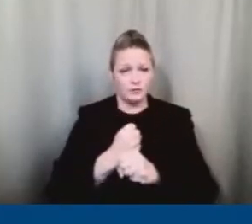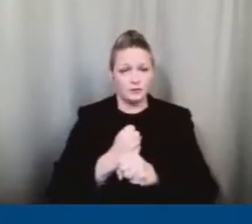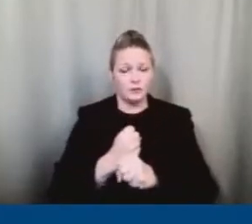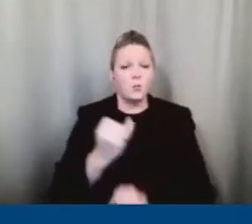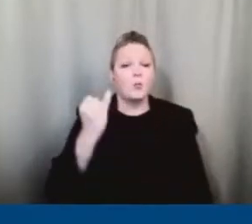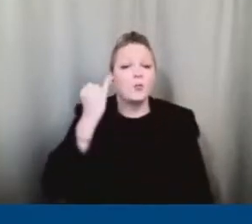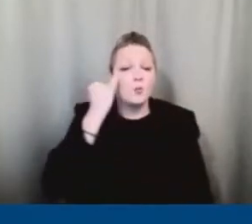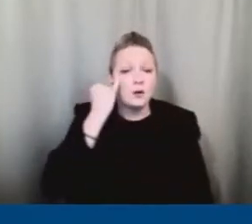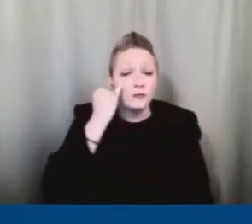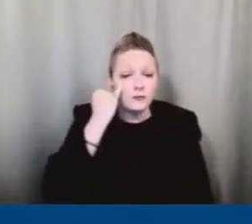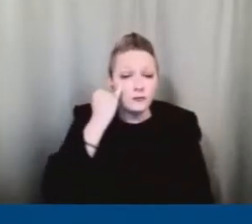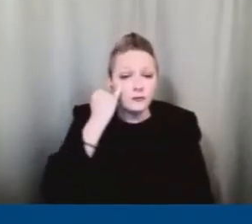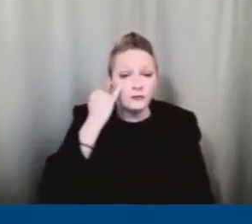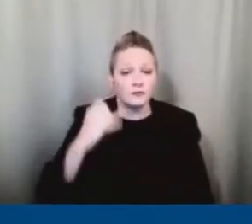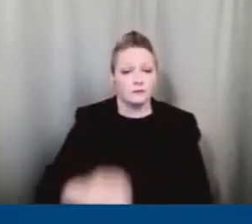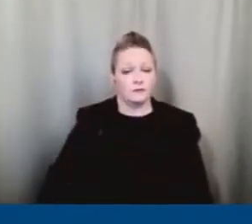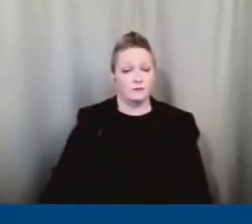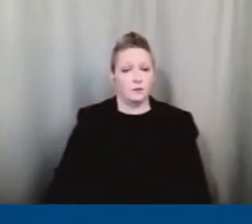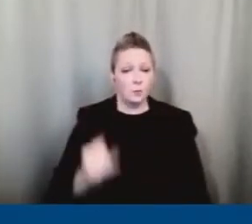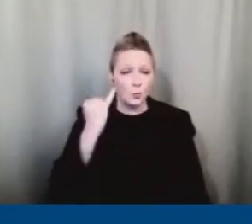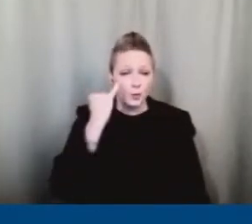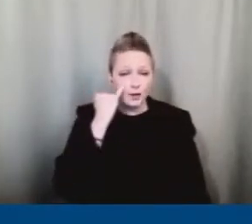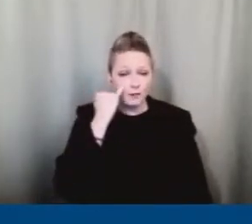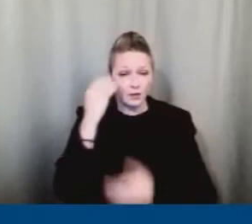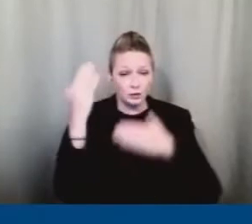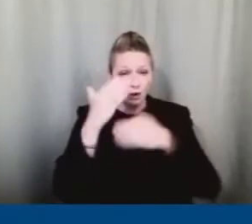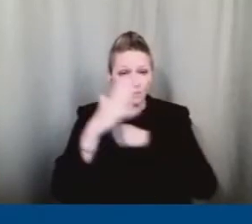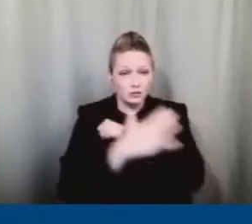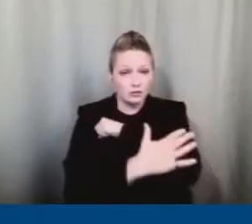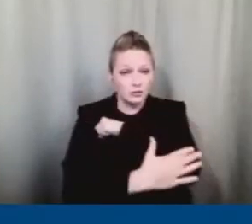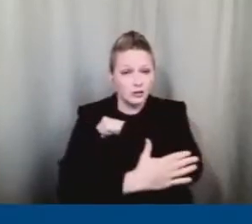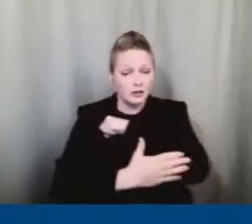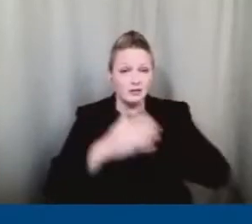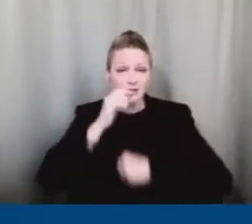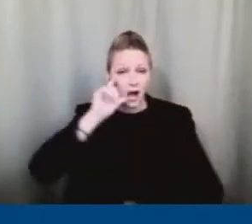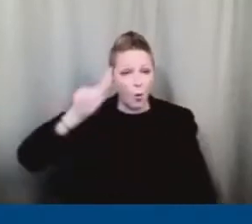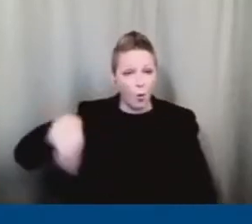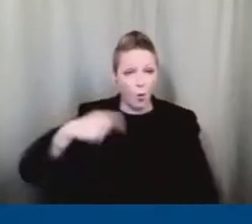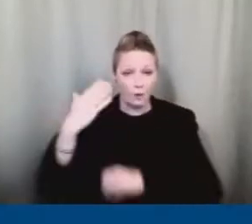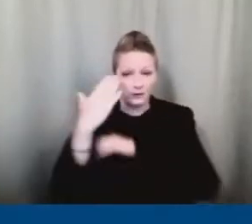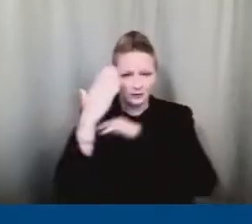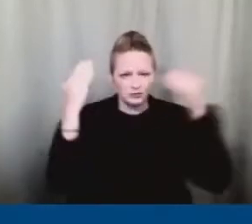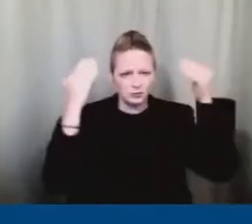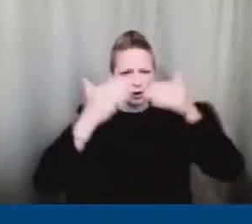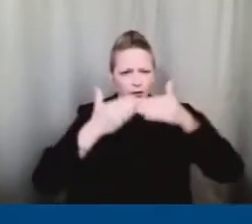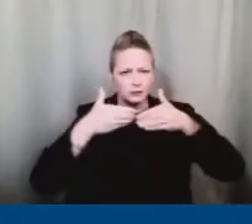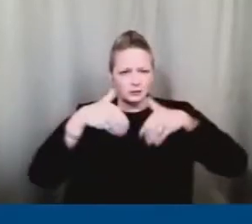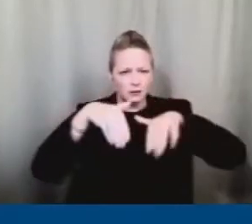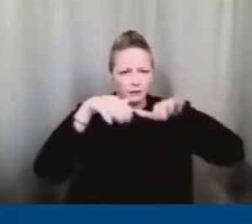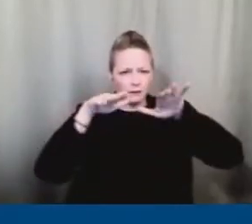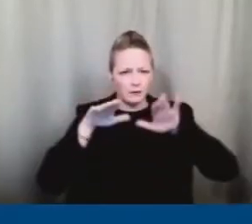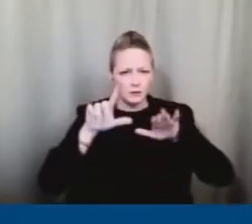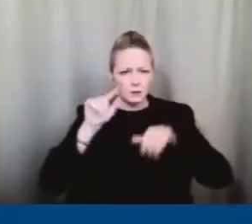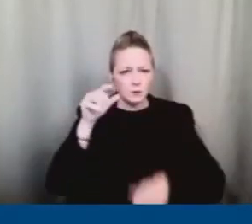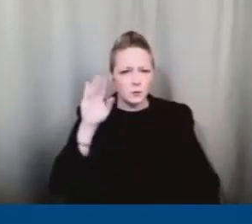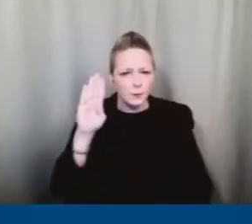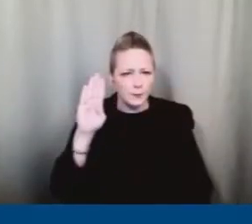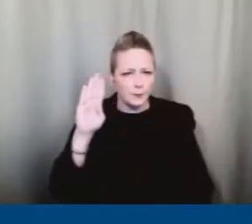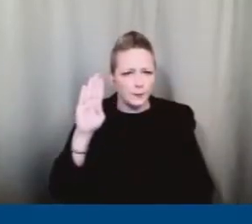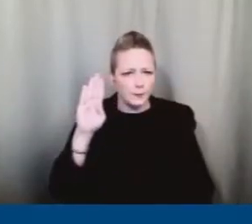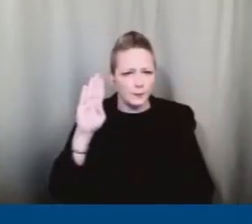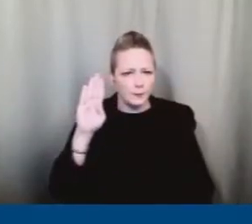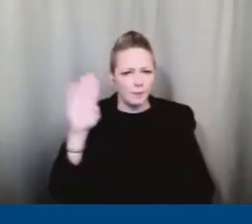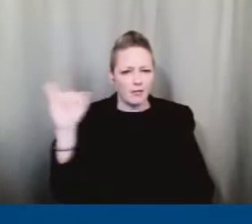What if this darkness in our nation is not only the darkness of the tomb, but the darkness of the womb?